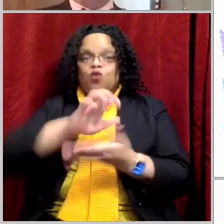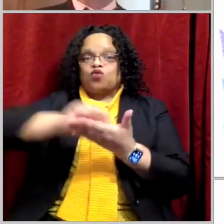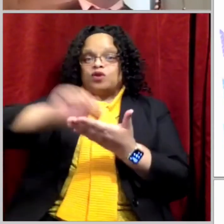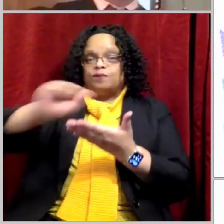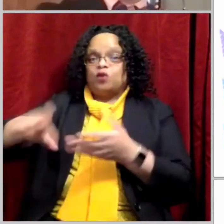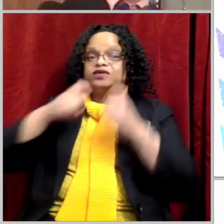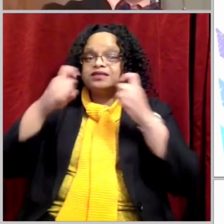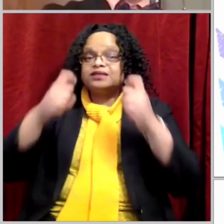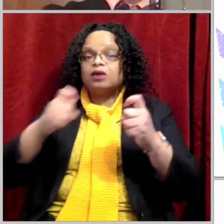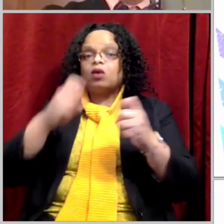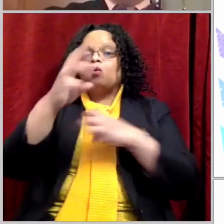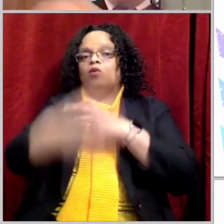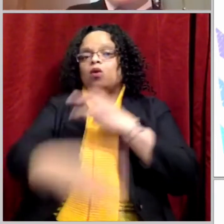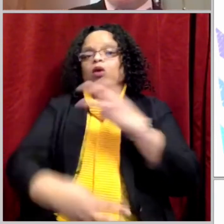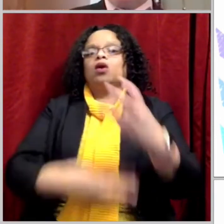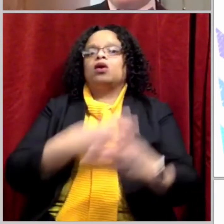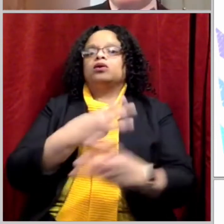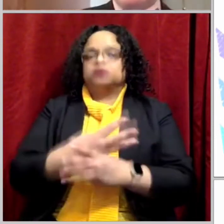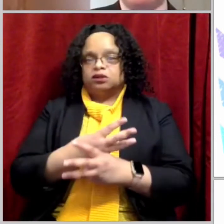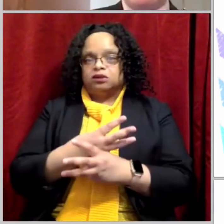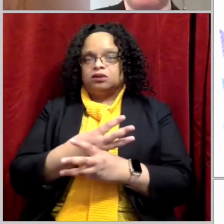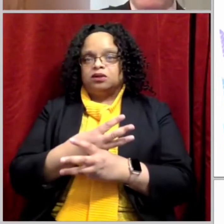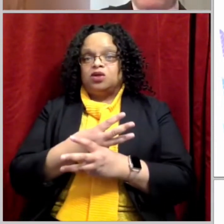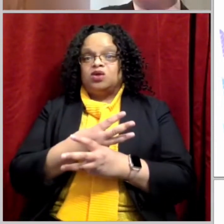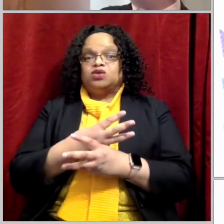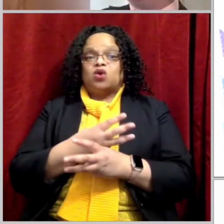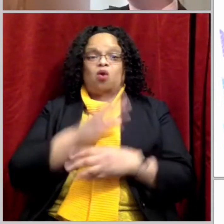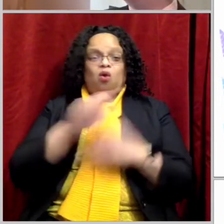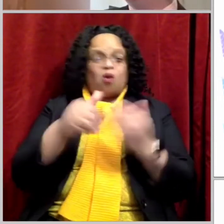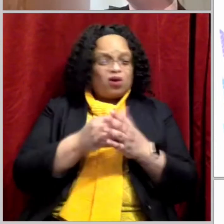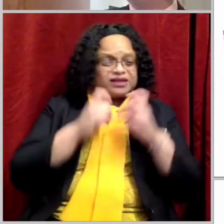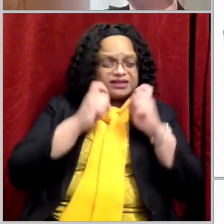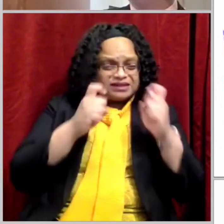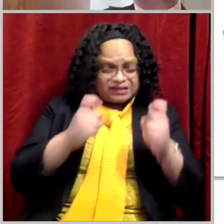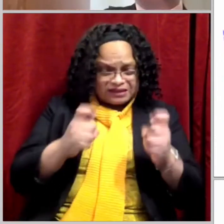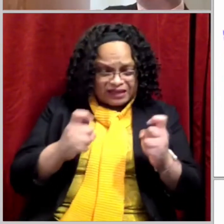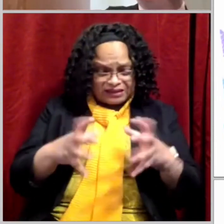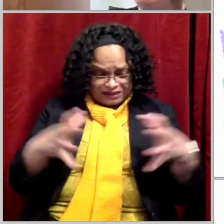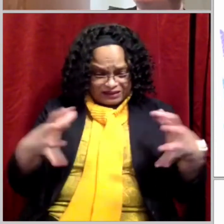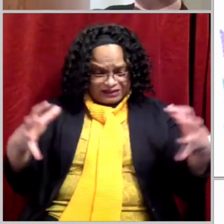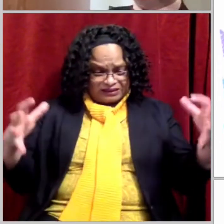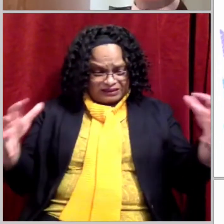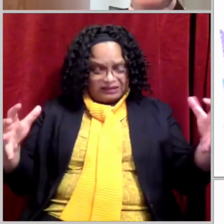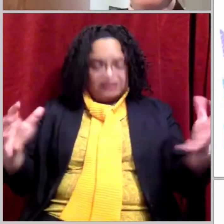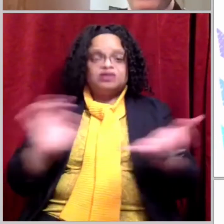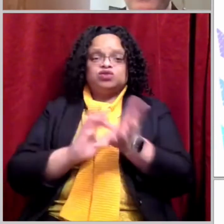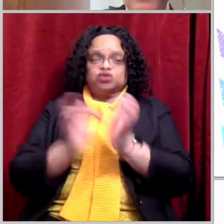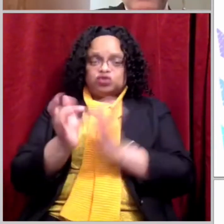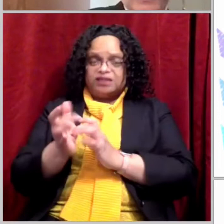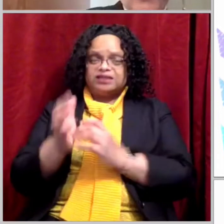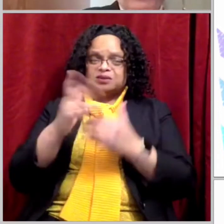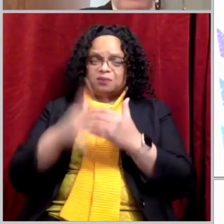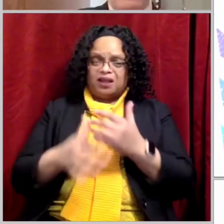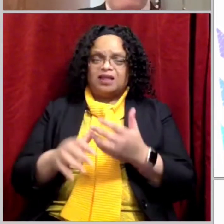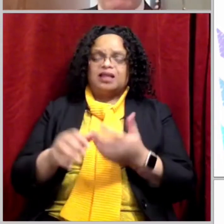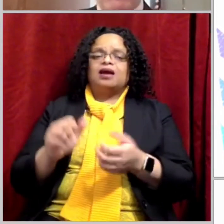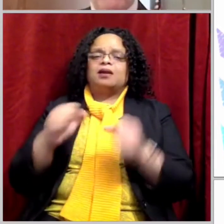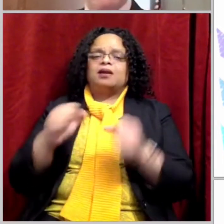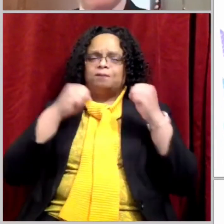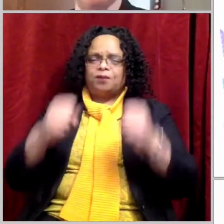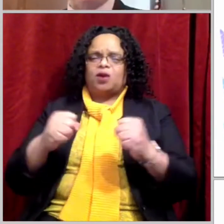the world to undo the disobedience of mankind. So when we join Jesus in this death,